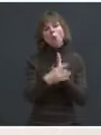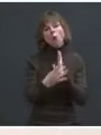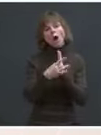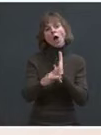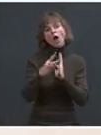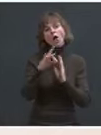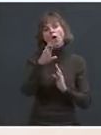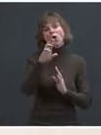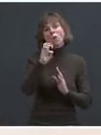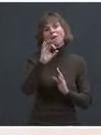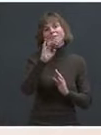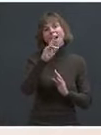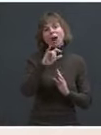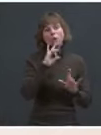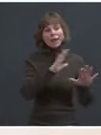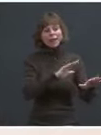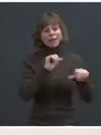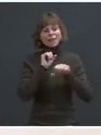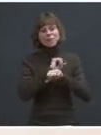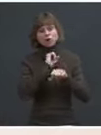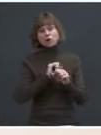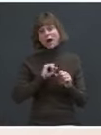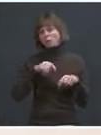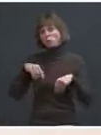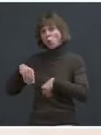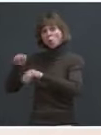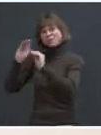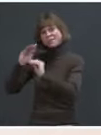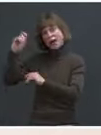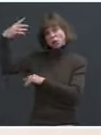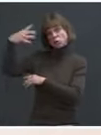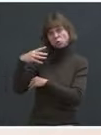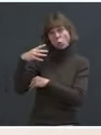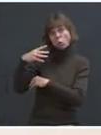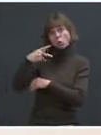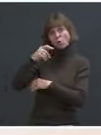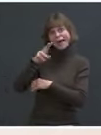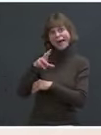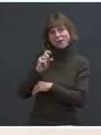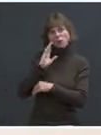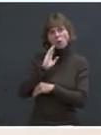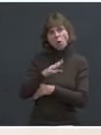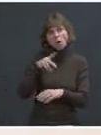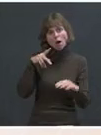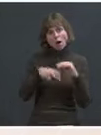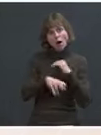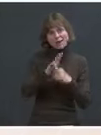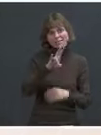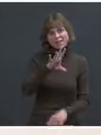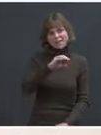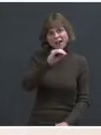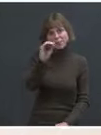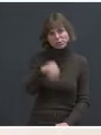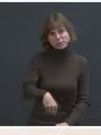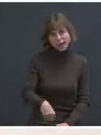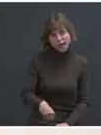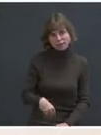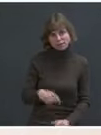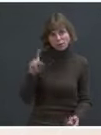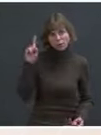panels, they're probably going to take a 75 percent cut in pay. Is that something the administration is aware of?